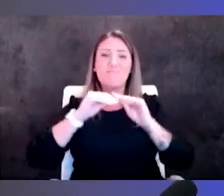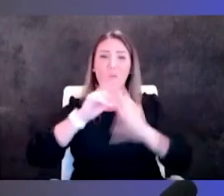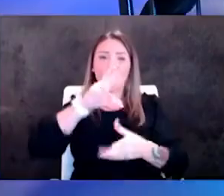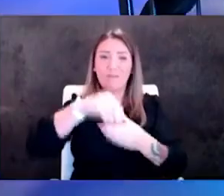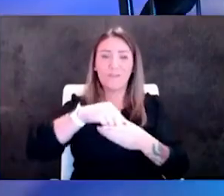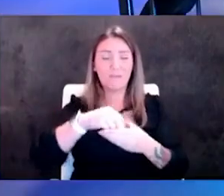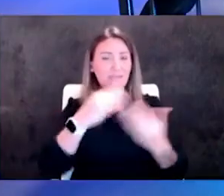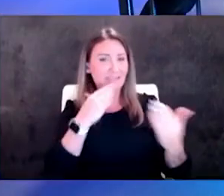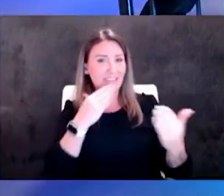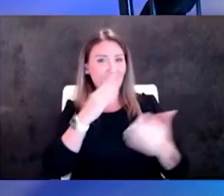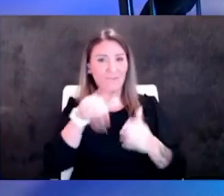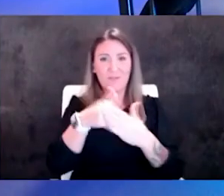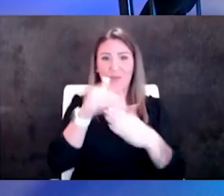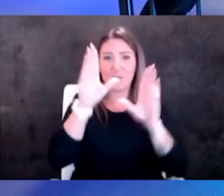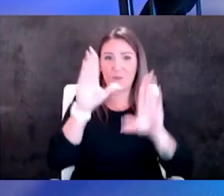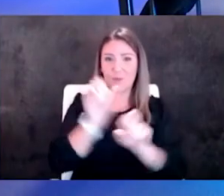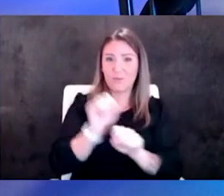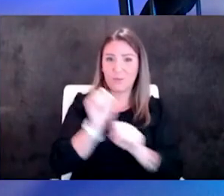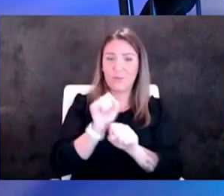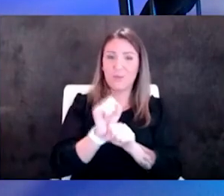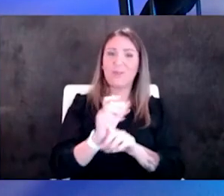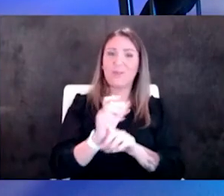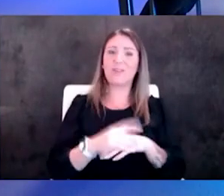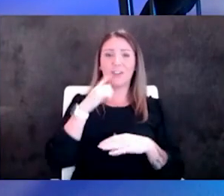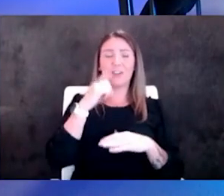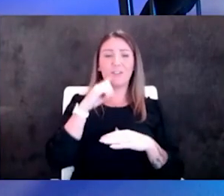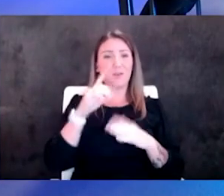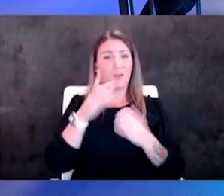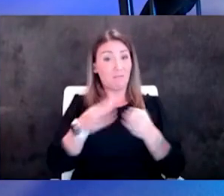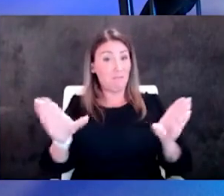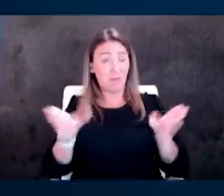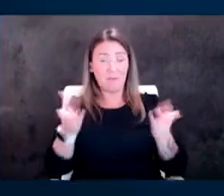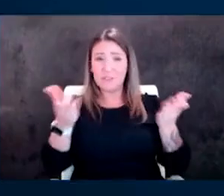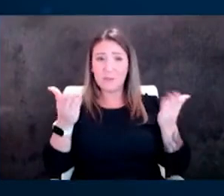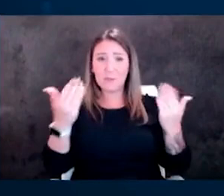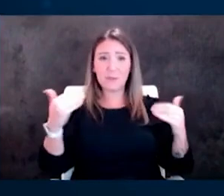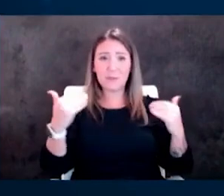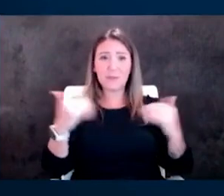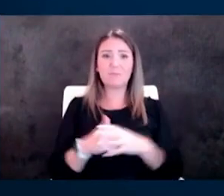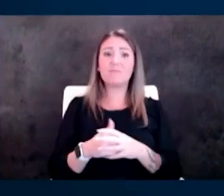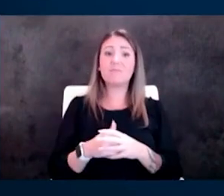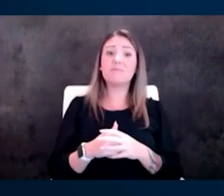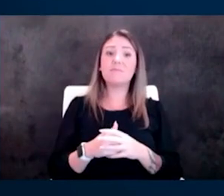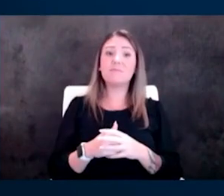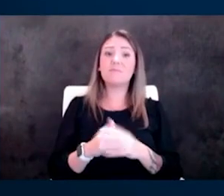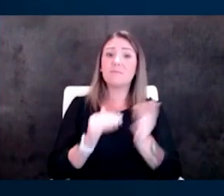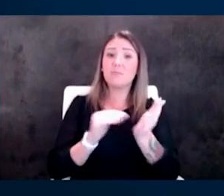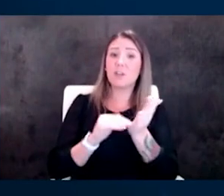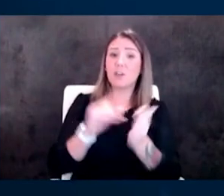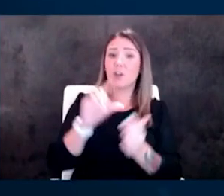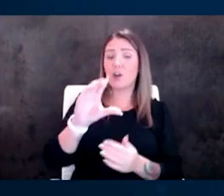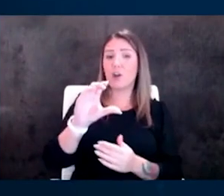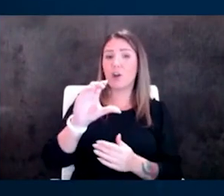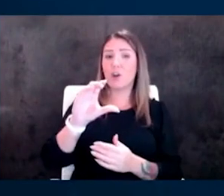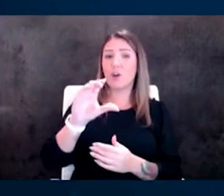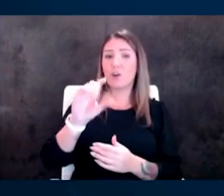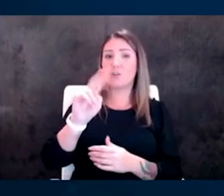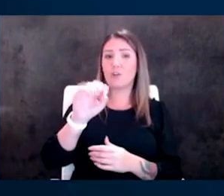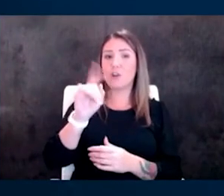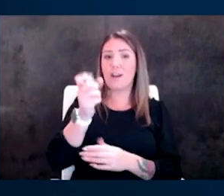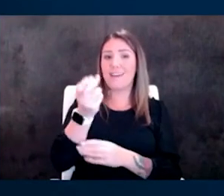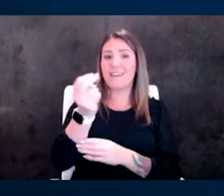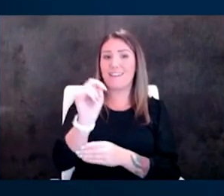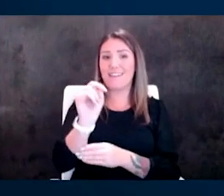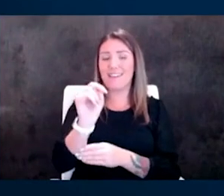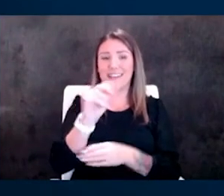great work you've done uh and the great public service you you've given us um dr craig can canyon how uh from internal medicine